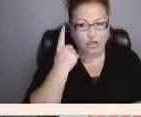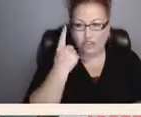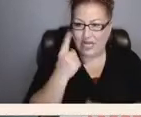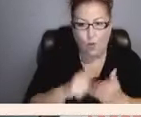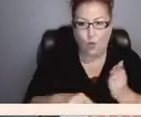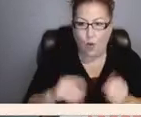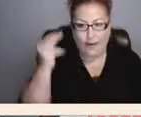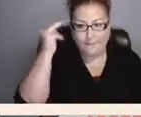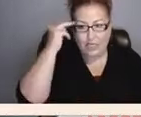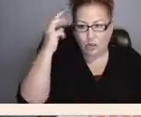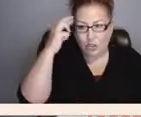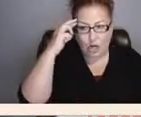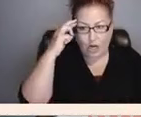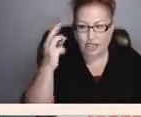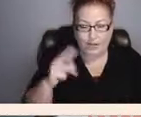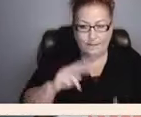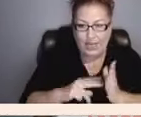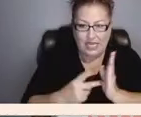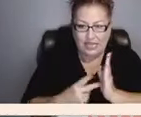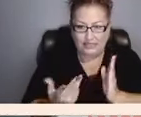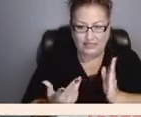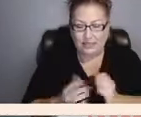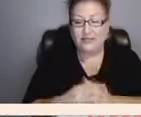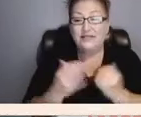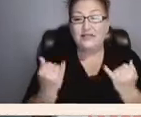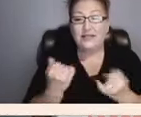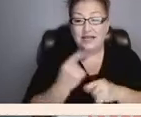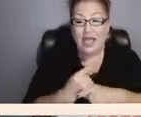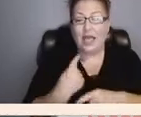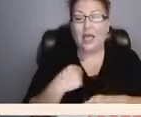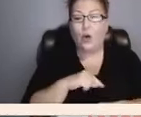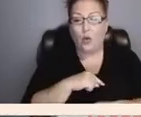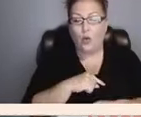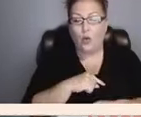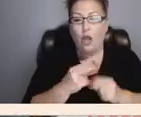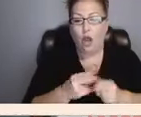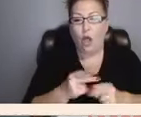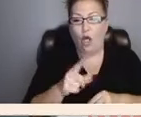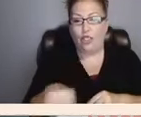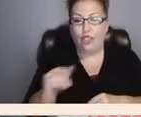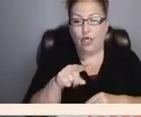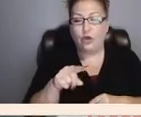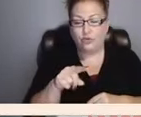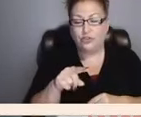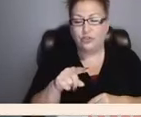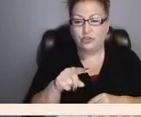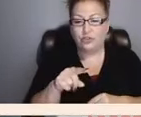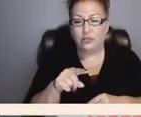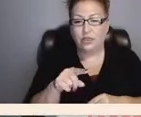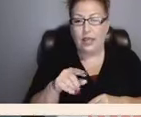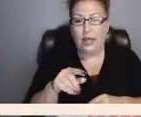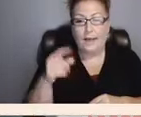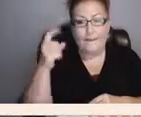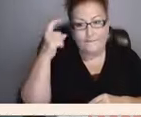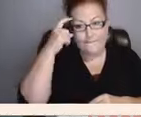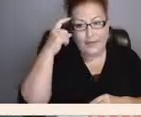retardation meant today we refer to those they referred to as mentally retarded as people with down syndrome